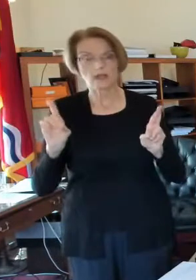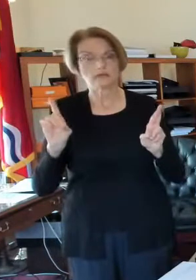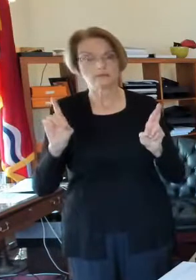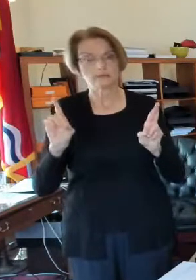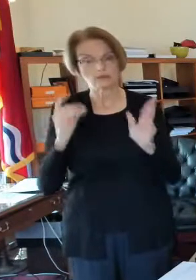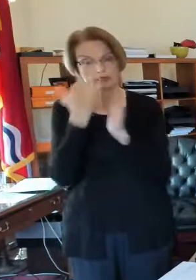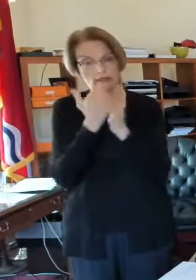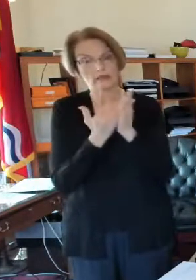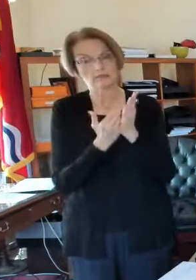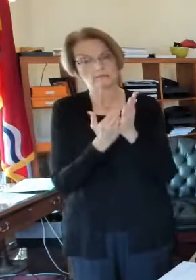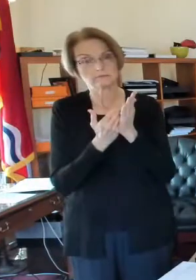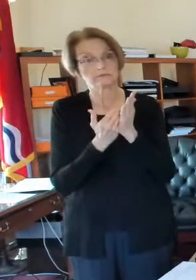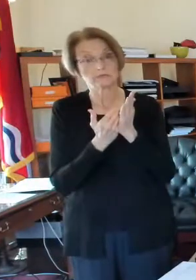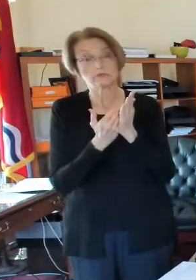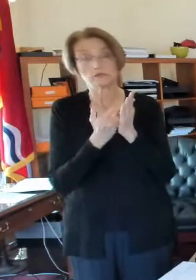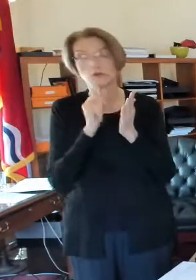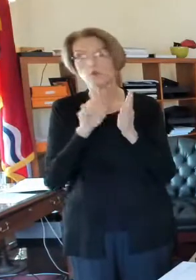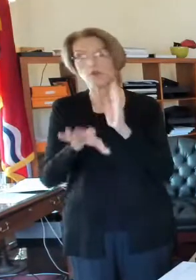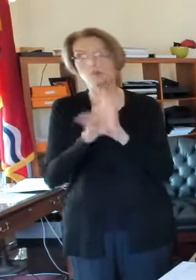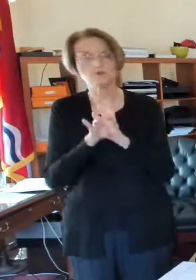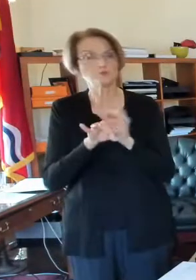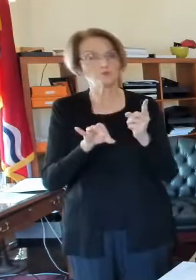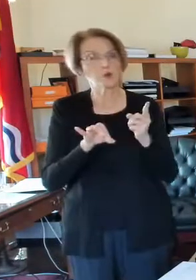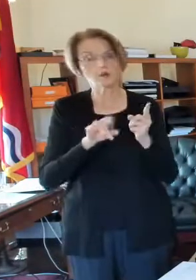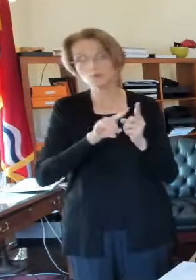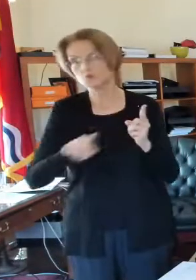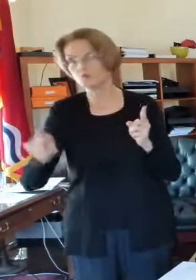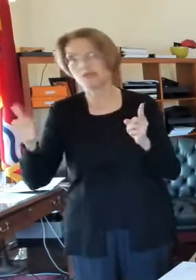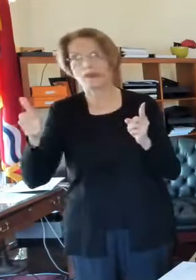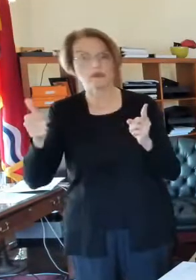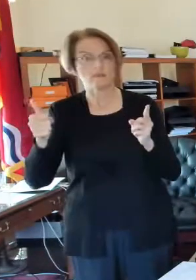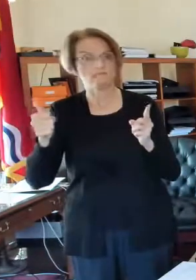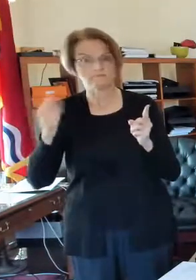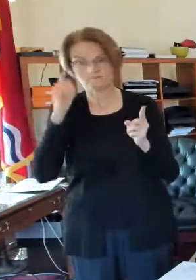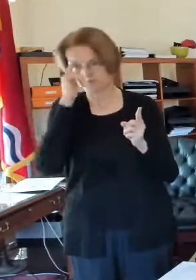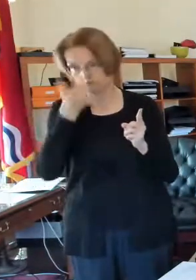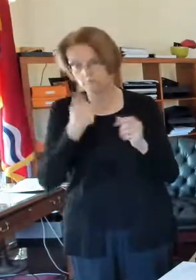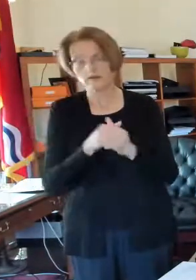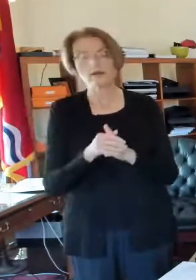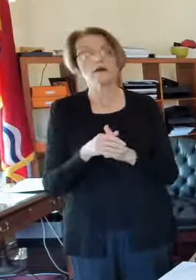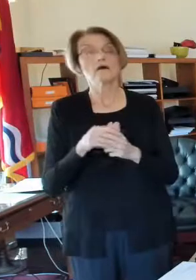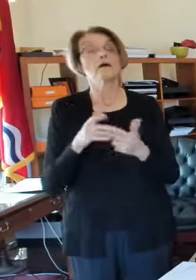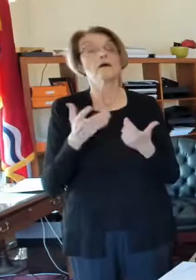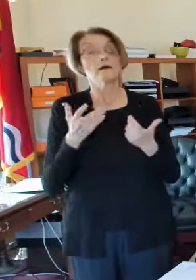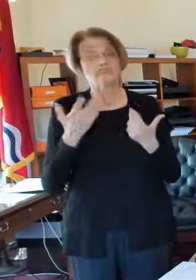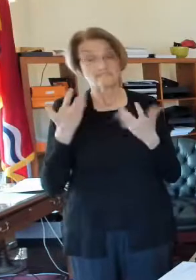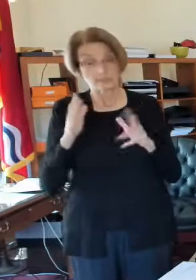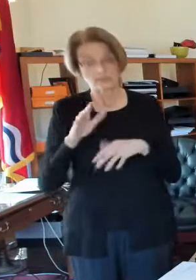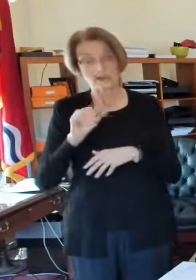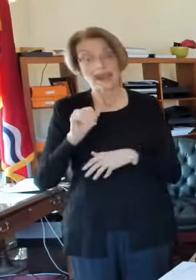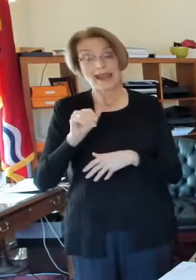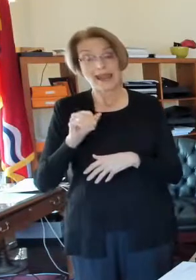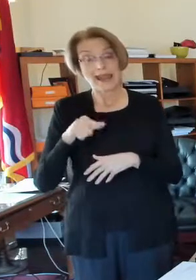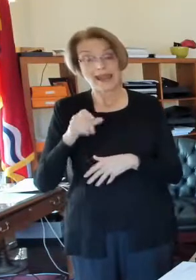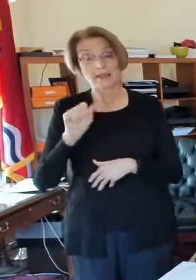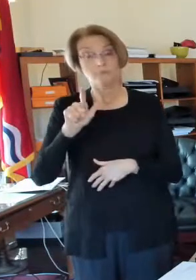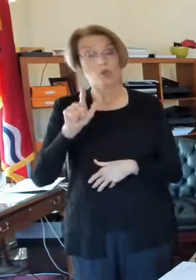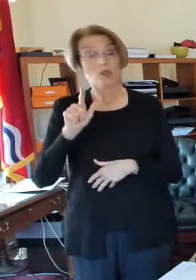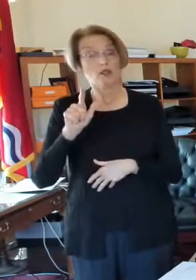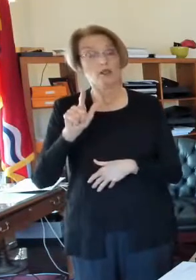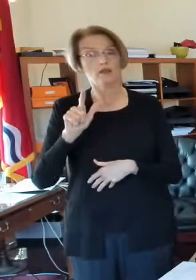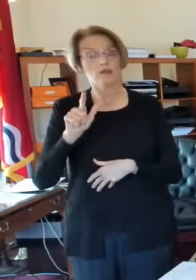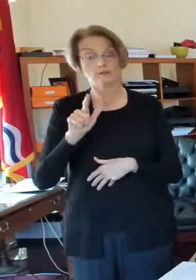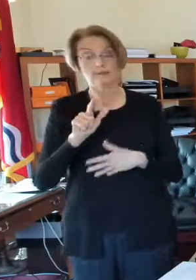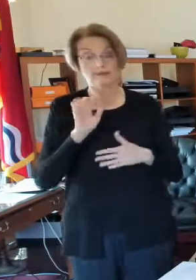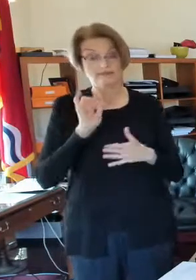them, if you want to. Then, in April, we'll have a runoff election of whoever the top two vote